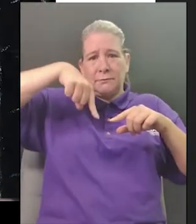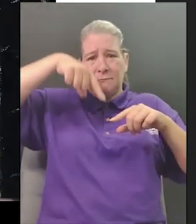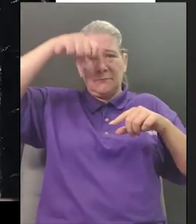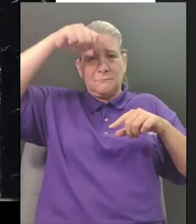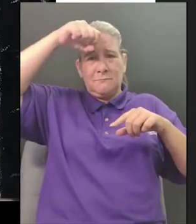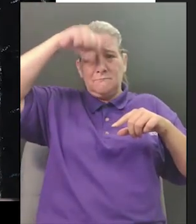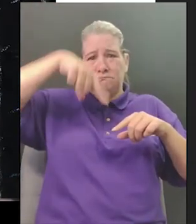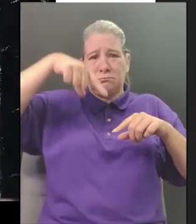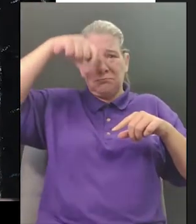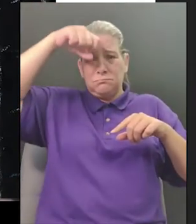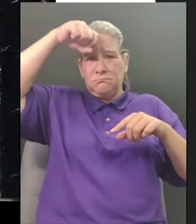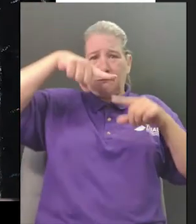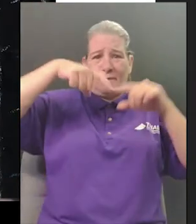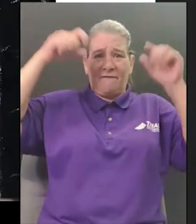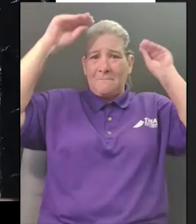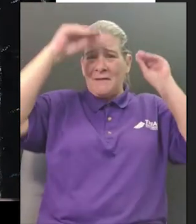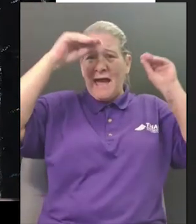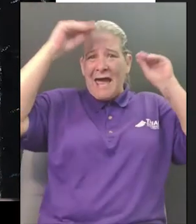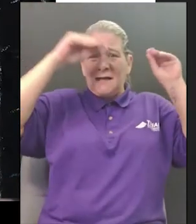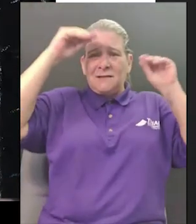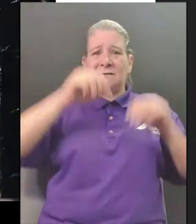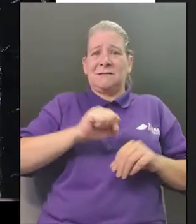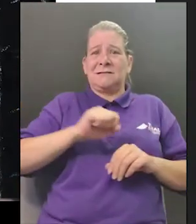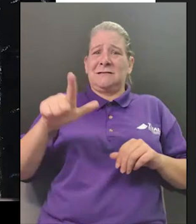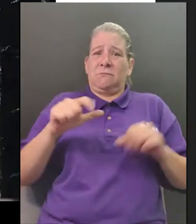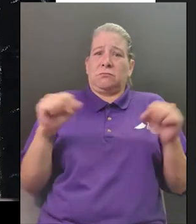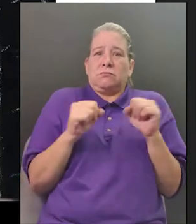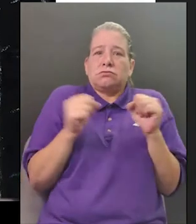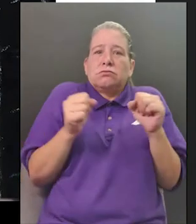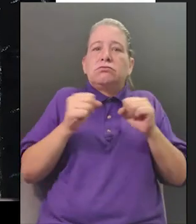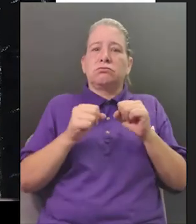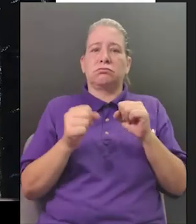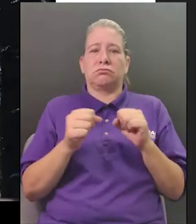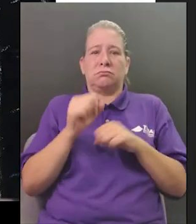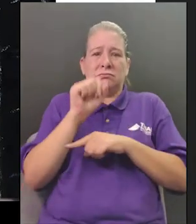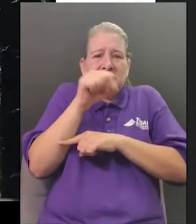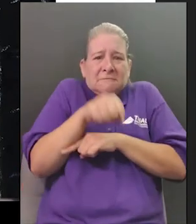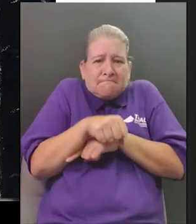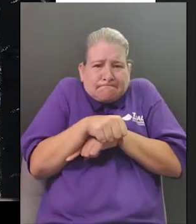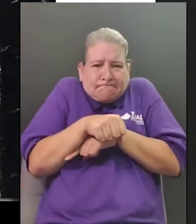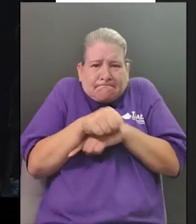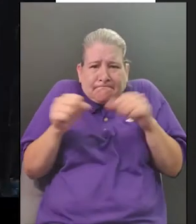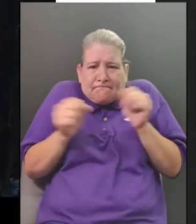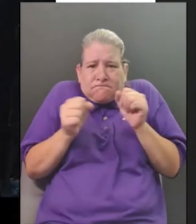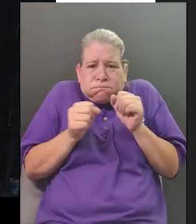dripped off the brim of sibyl's hat and drenched her cloak she shivered